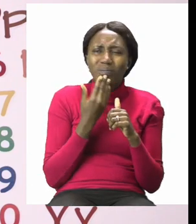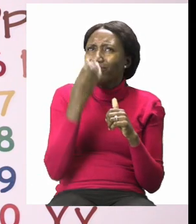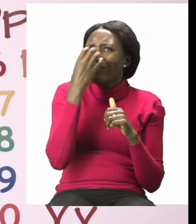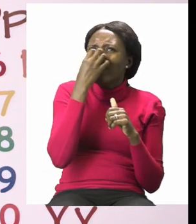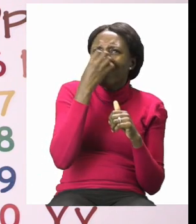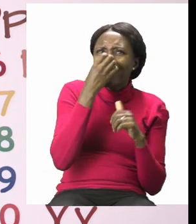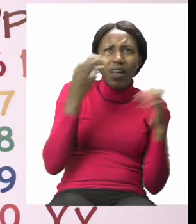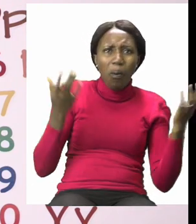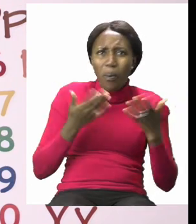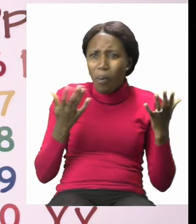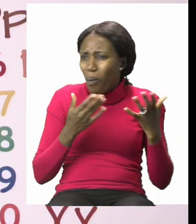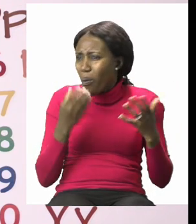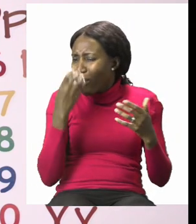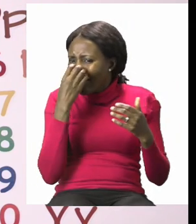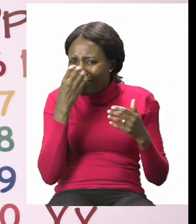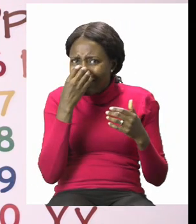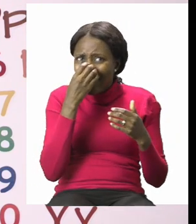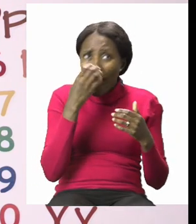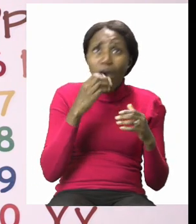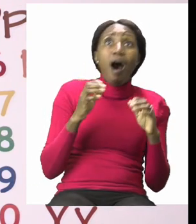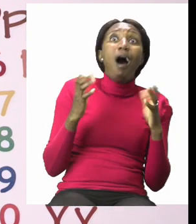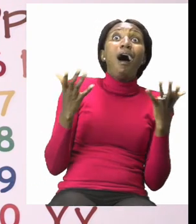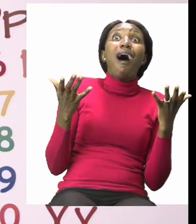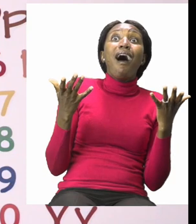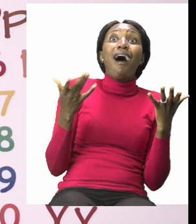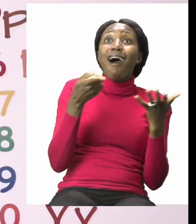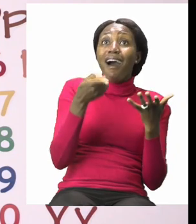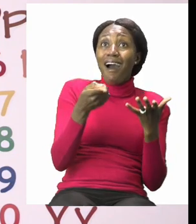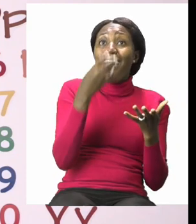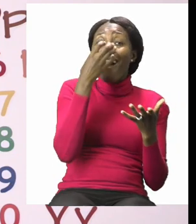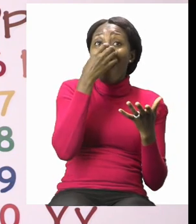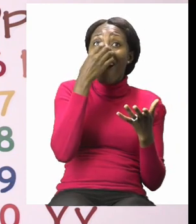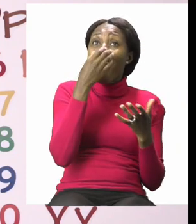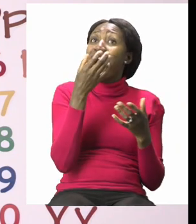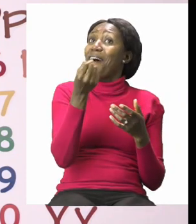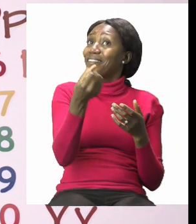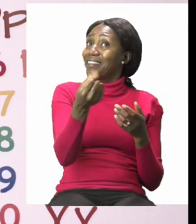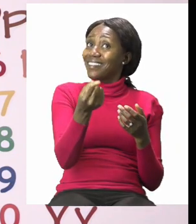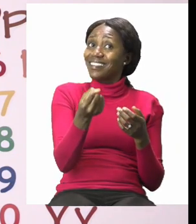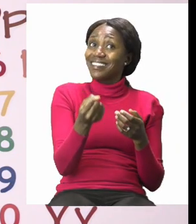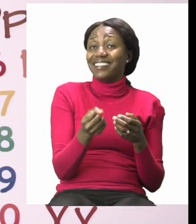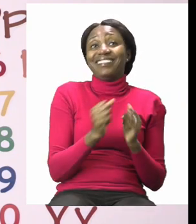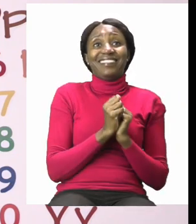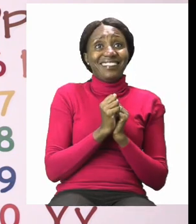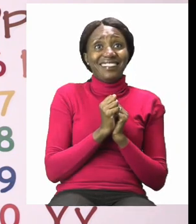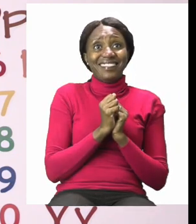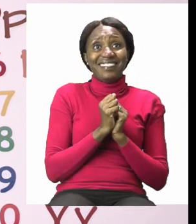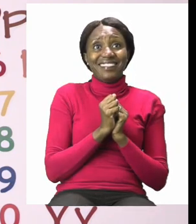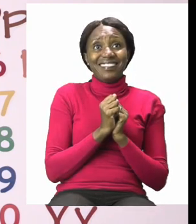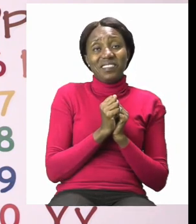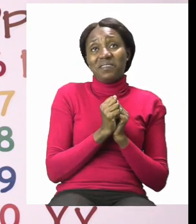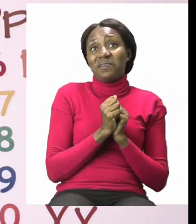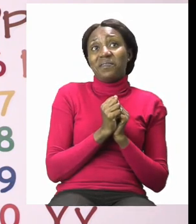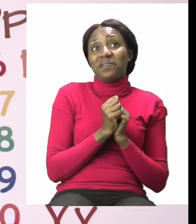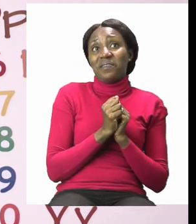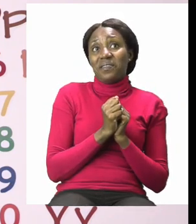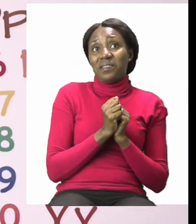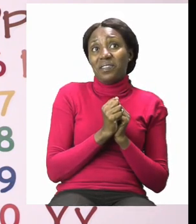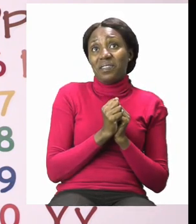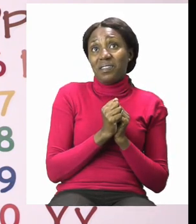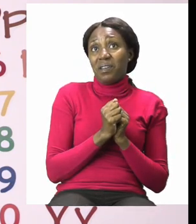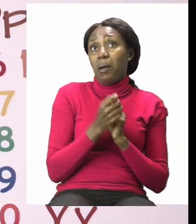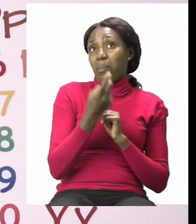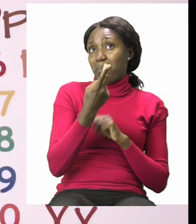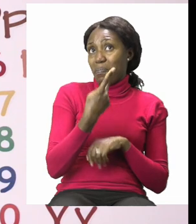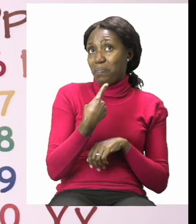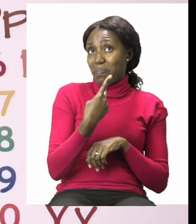is I want to sing oh there you are sashi so sashi and I